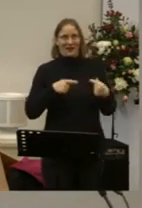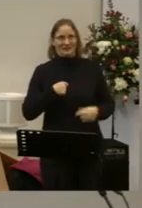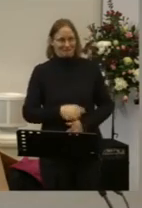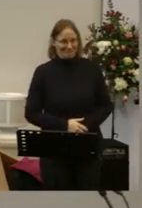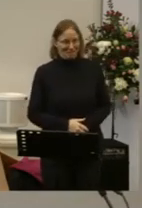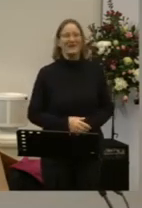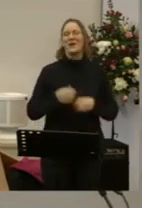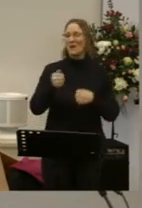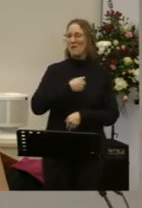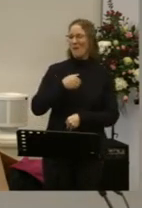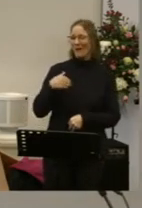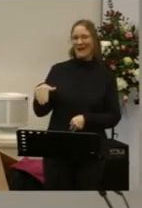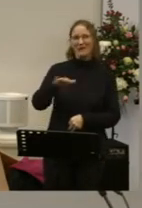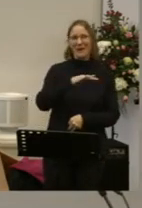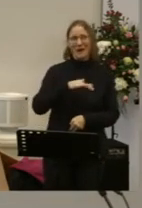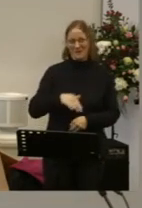Good morning, everyone